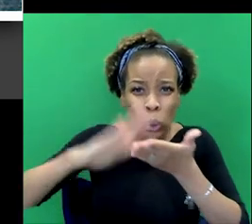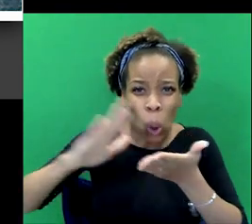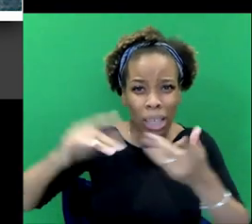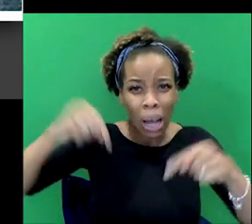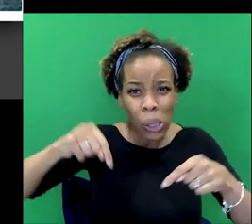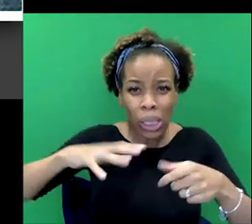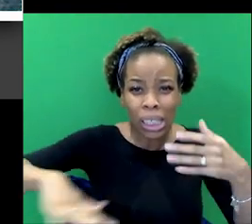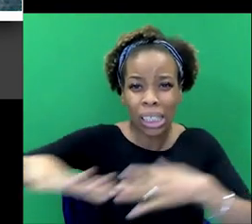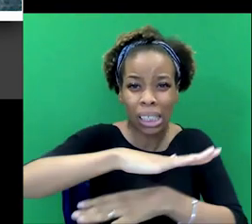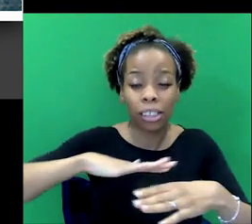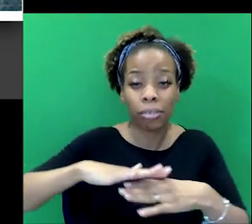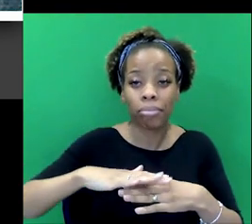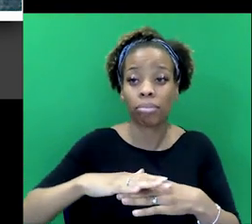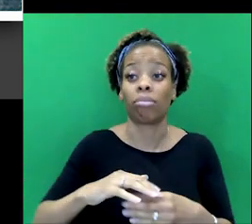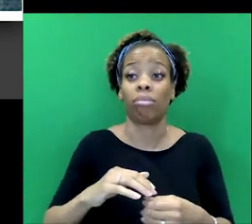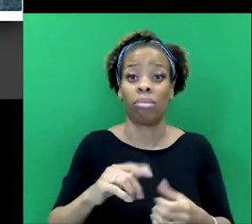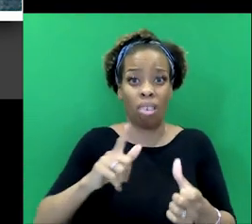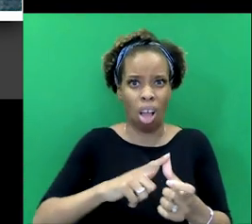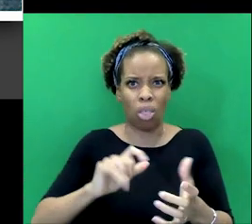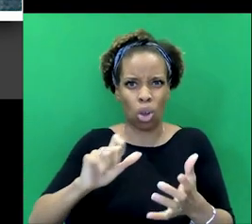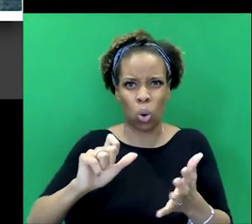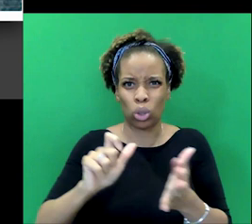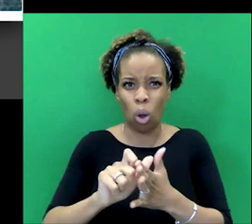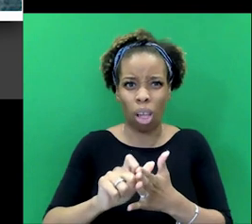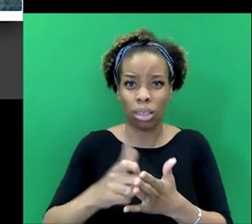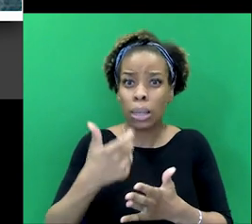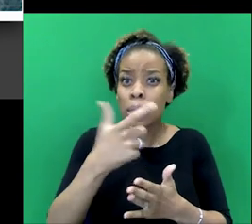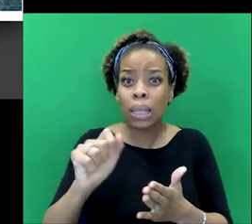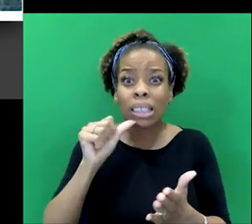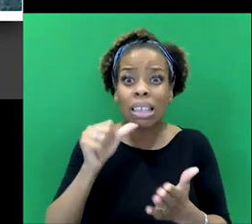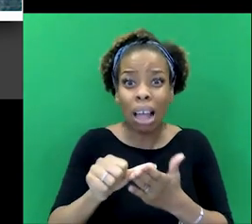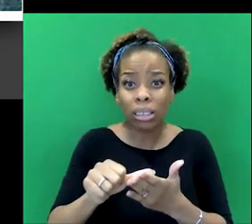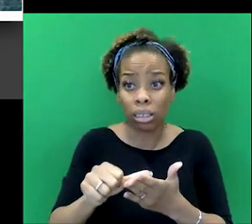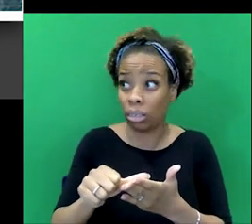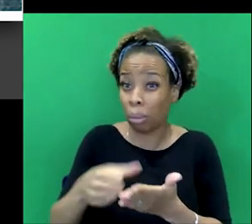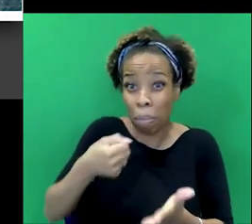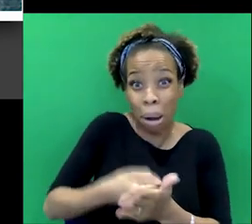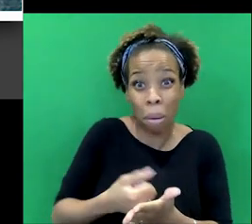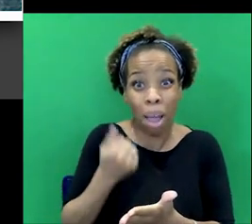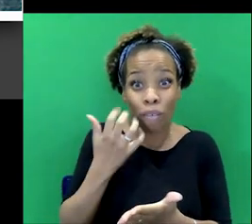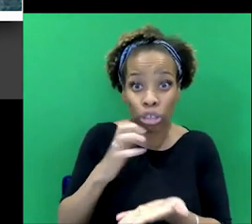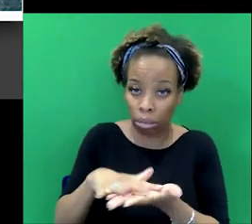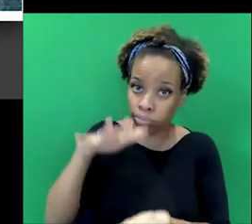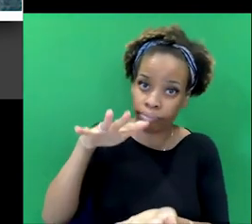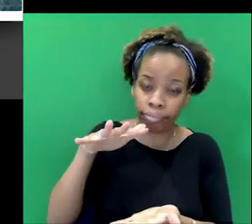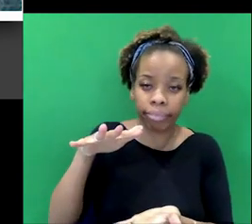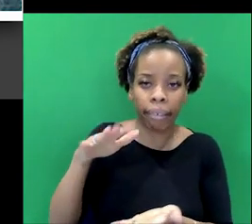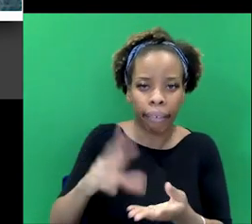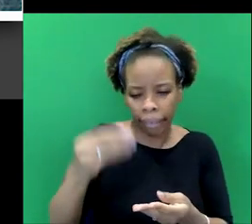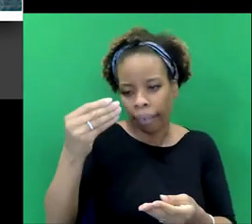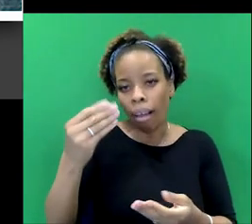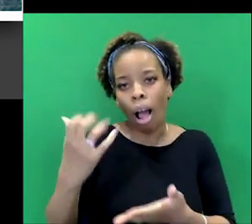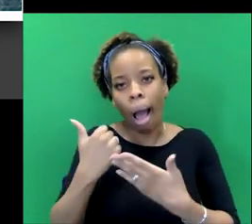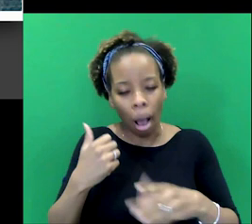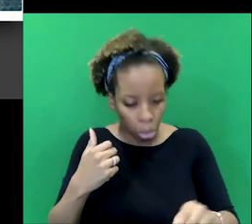pile of letters, apparently Arthur Conan Doyle would get about 60 letters at the very least every day. And many of them would be of